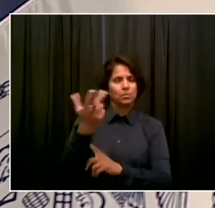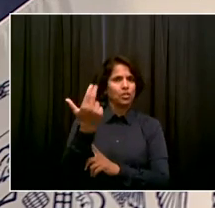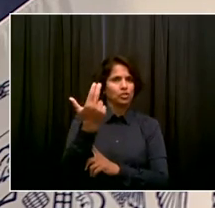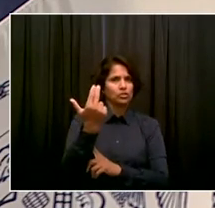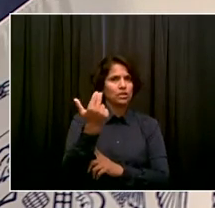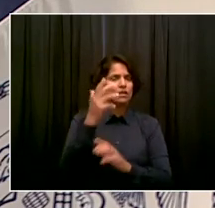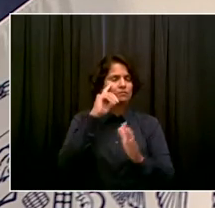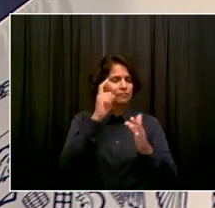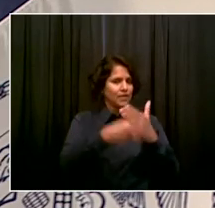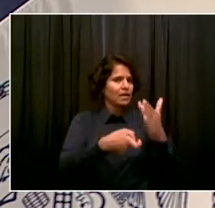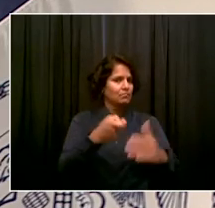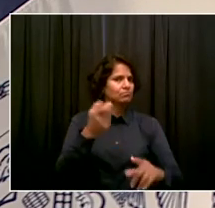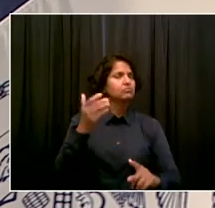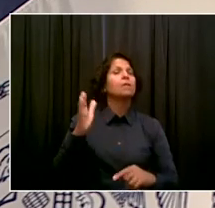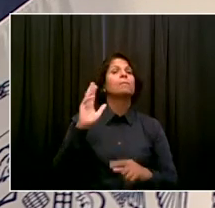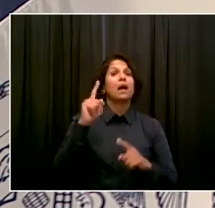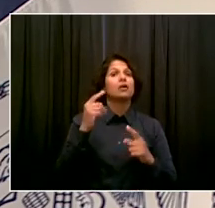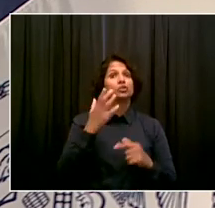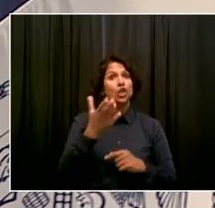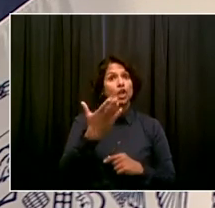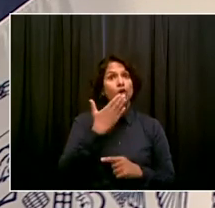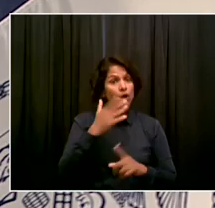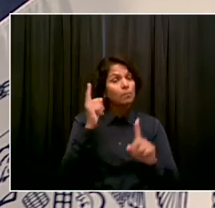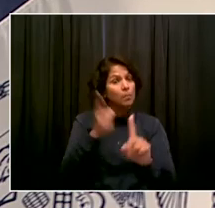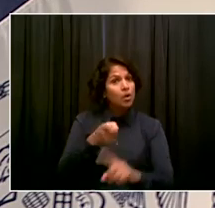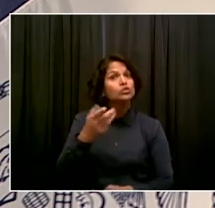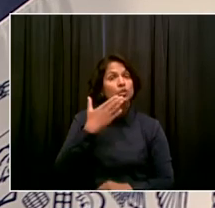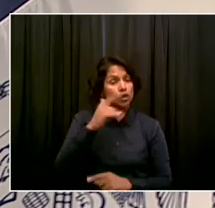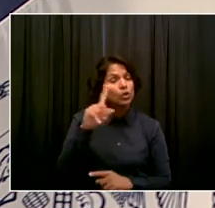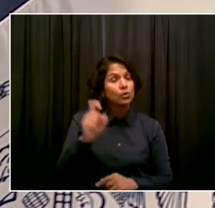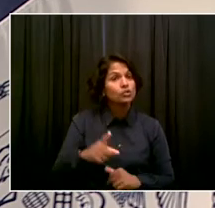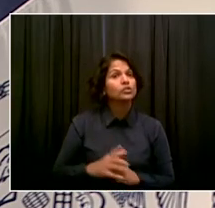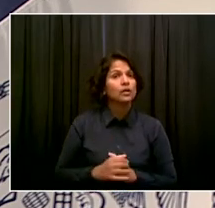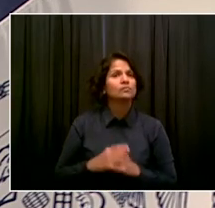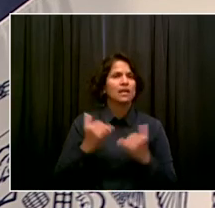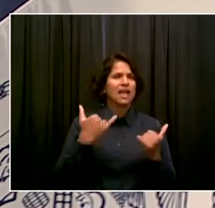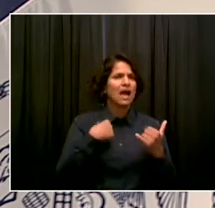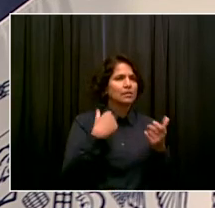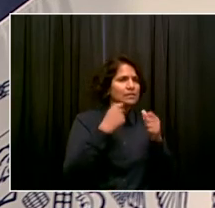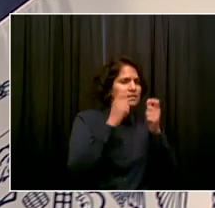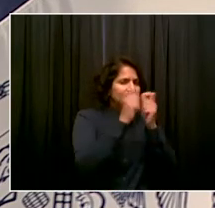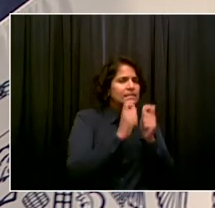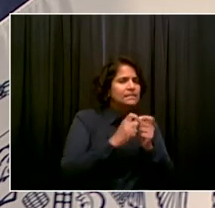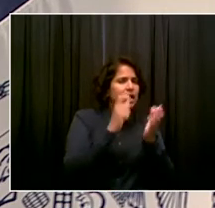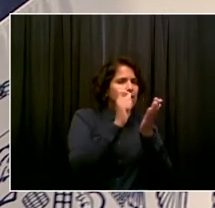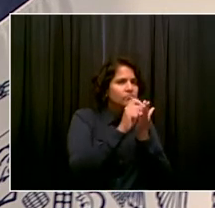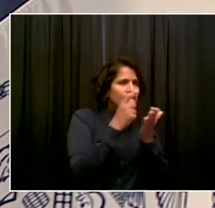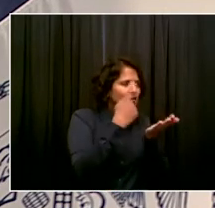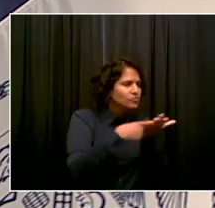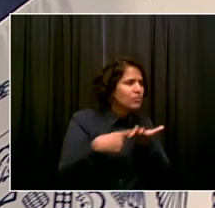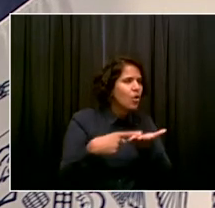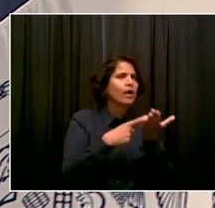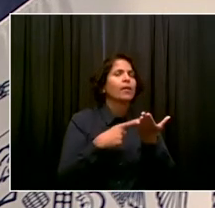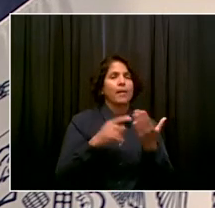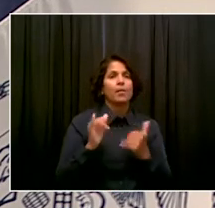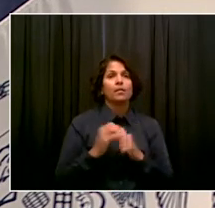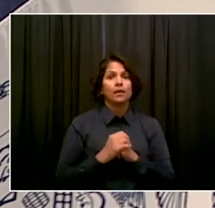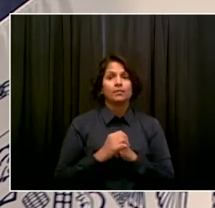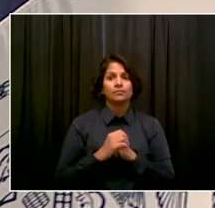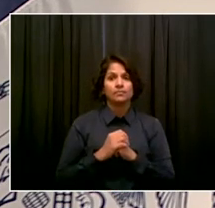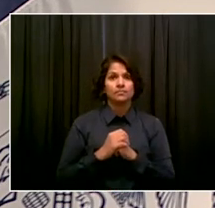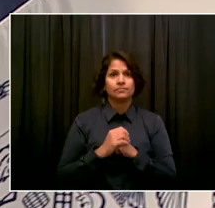thing we'll work through. Look, the goal, of course, is not to exclude anyone who can't be vaccinated, but we have to figure out how to do things in a safe manner.